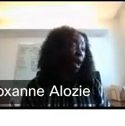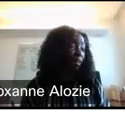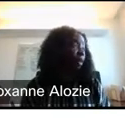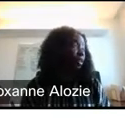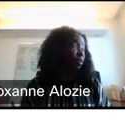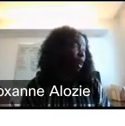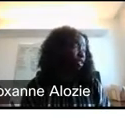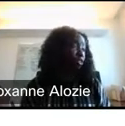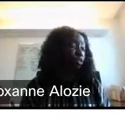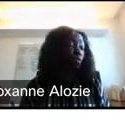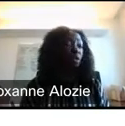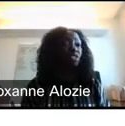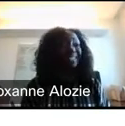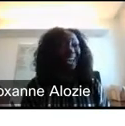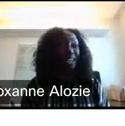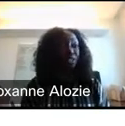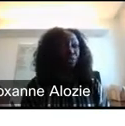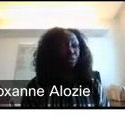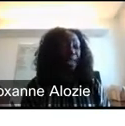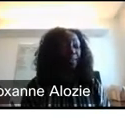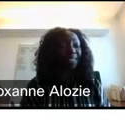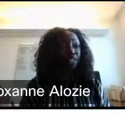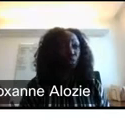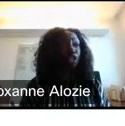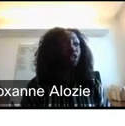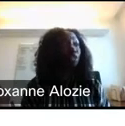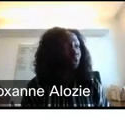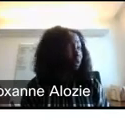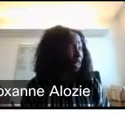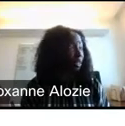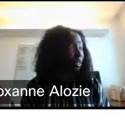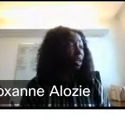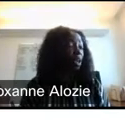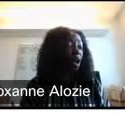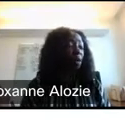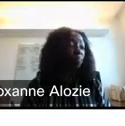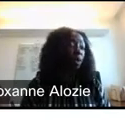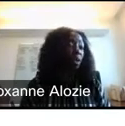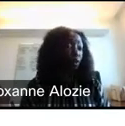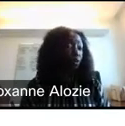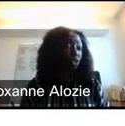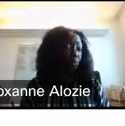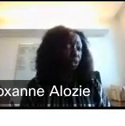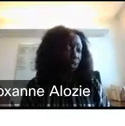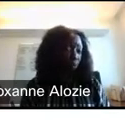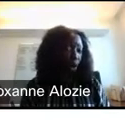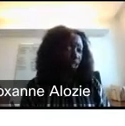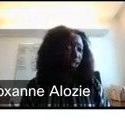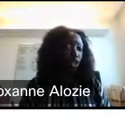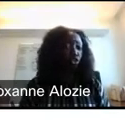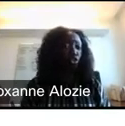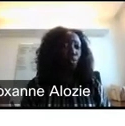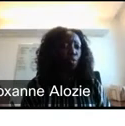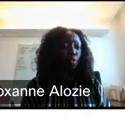do you have any money in the project? So we tend to ask for people to have at least 20 to 30% equity to put into the